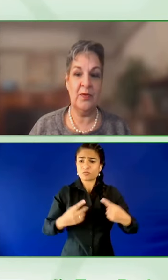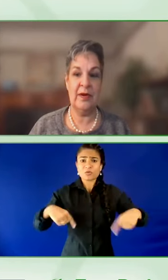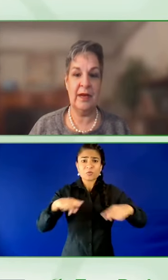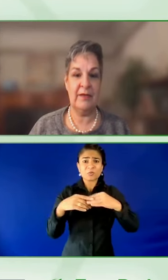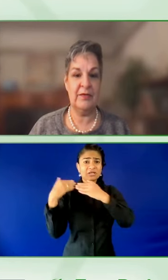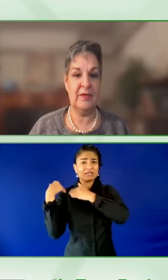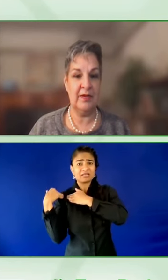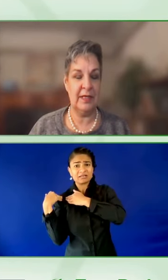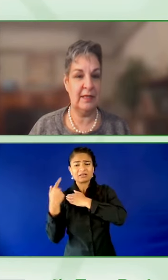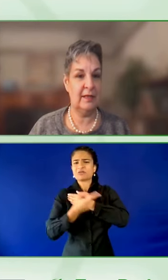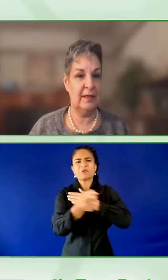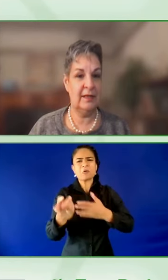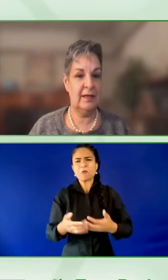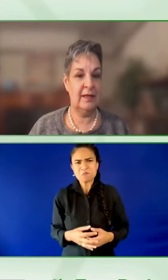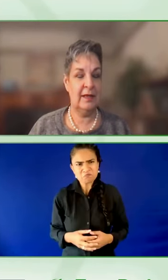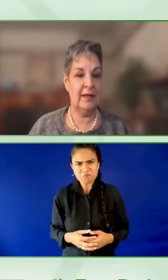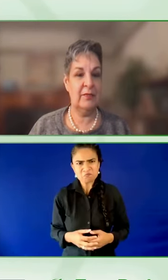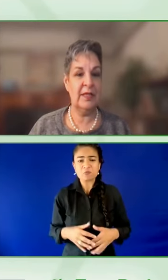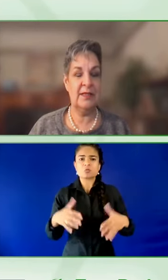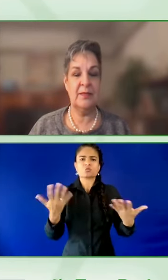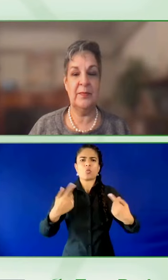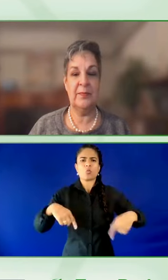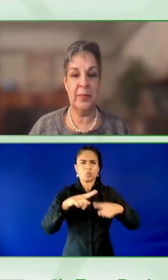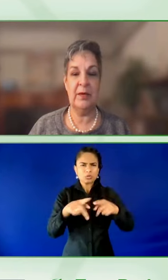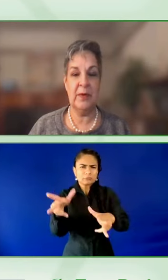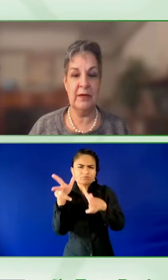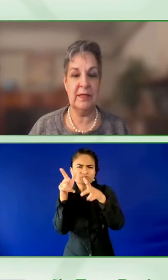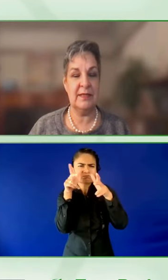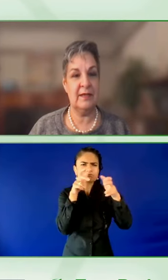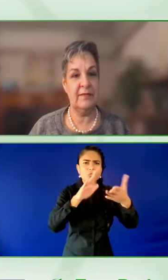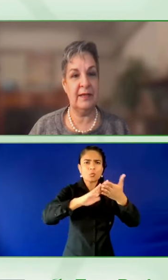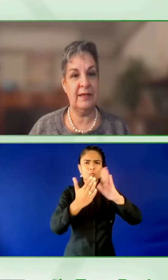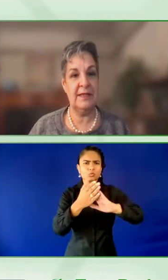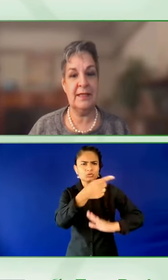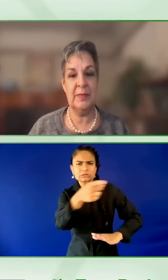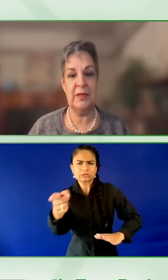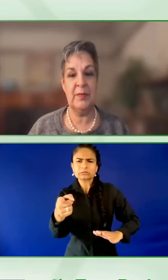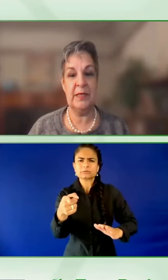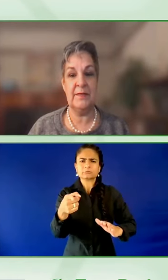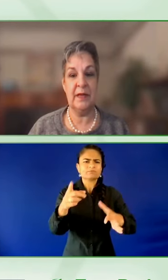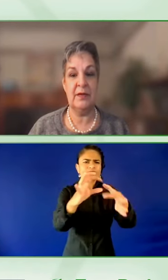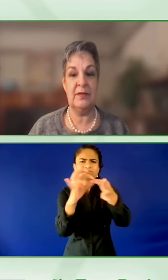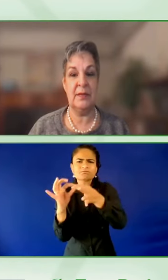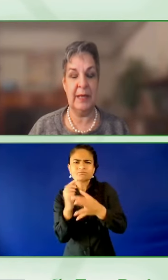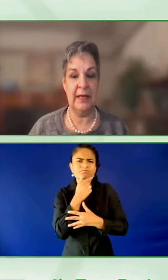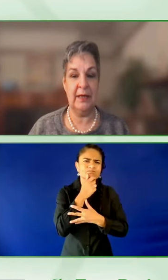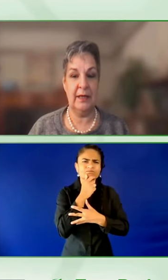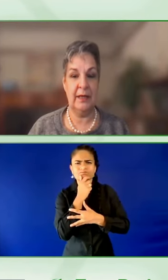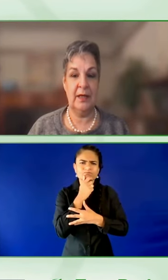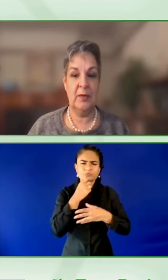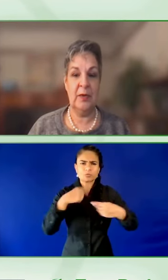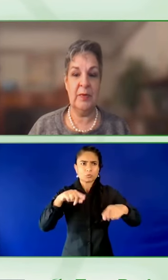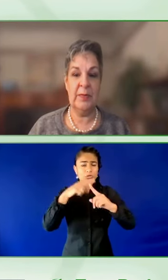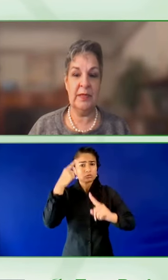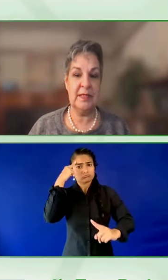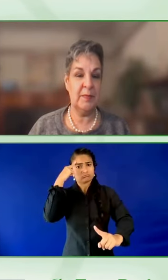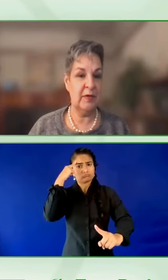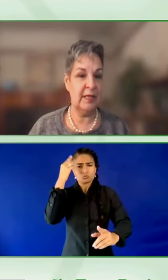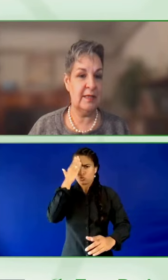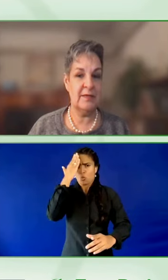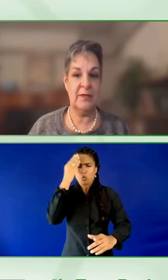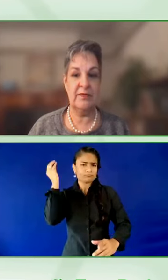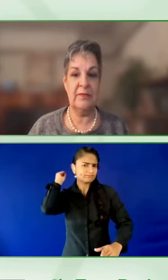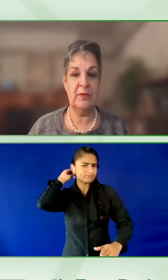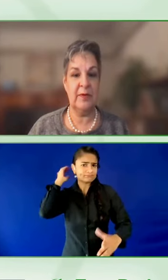add-on or an afterthought. And really to bring awareness to the fact that accessibility brings value to the bank. When we build